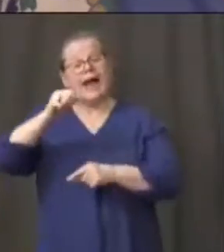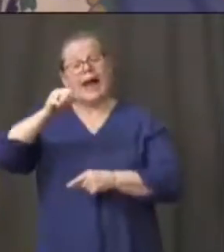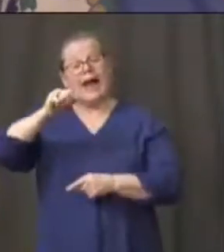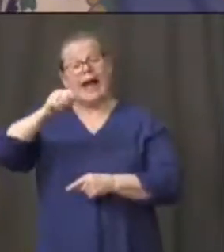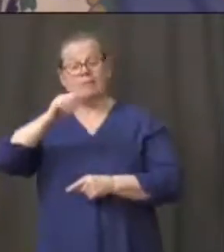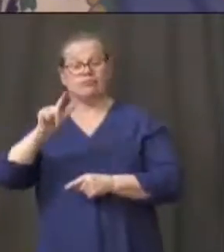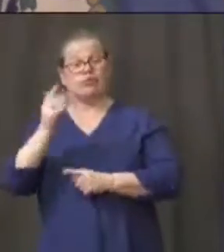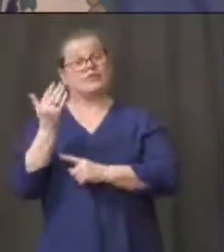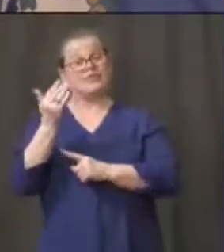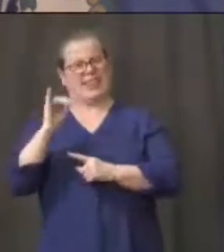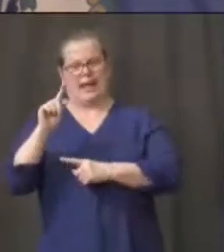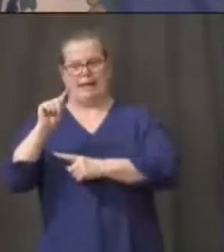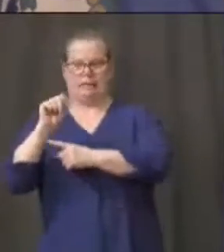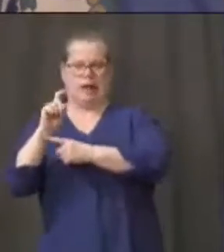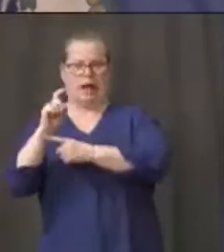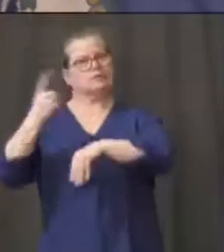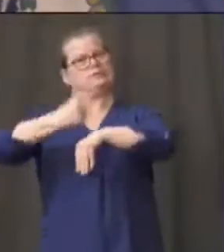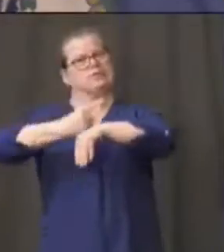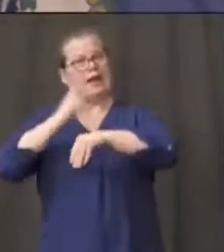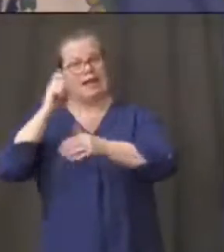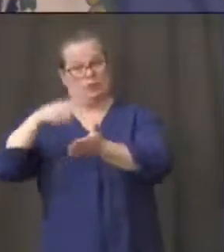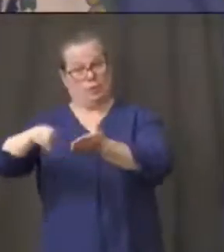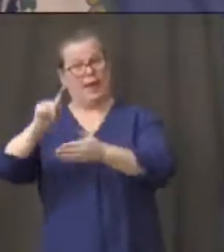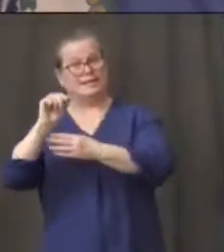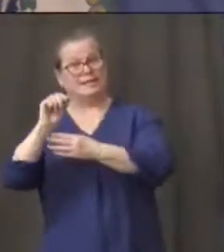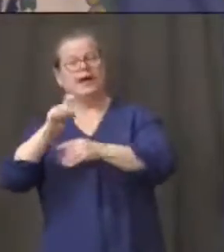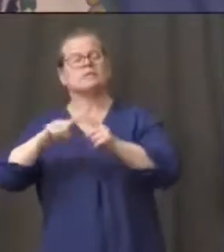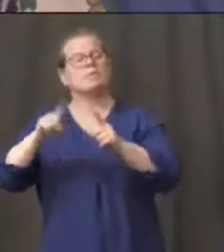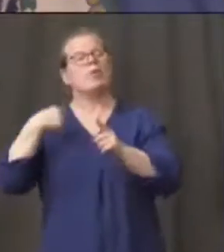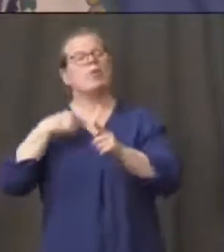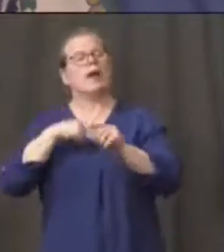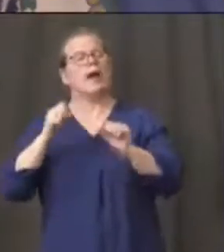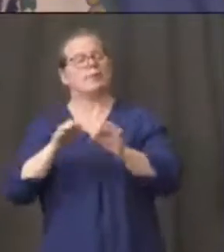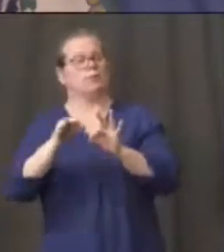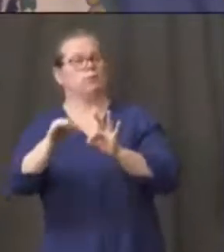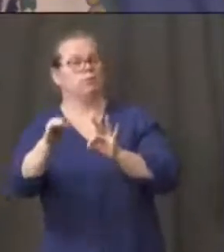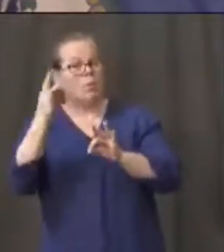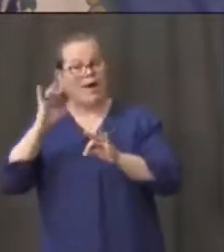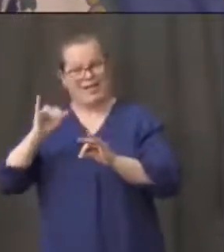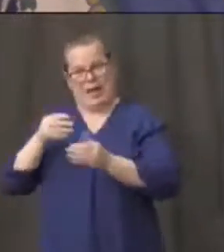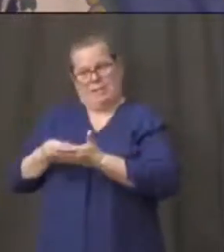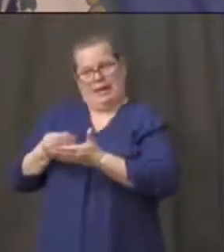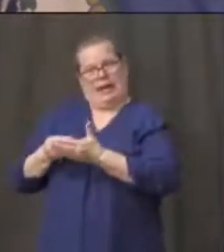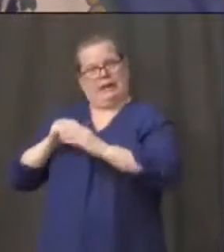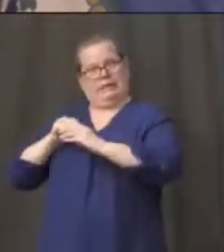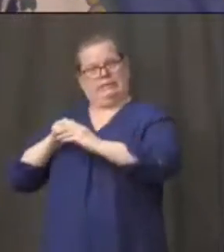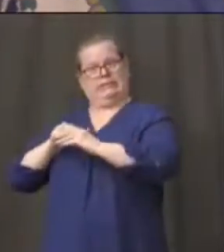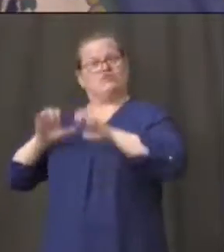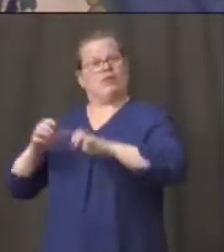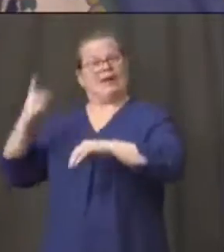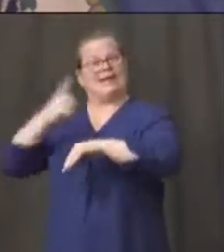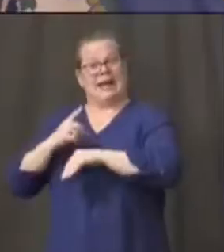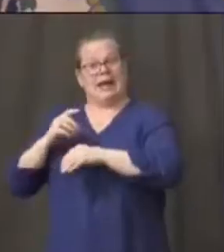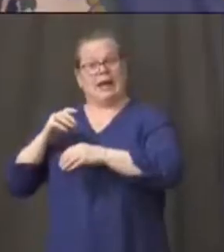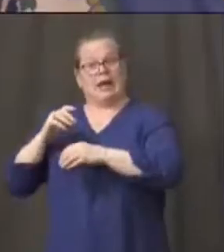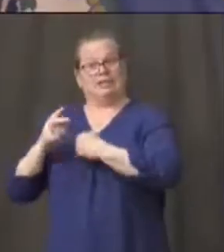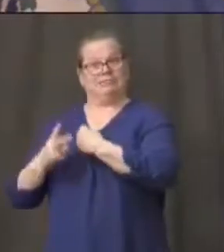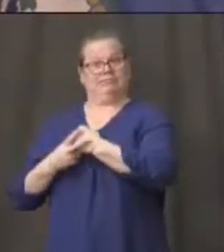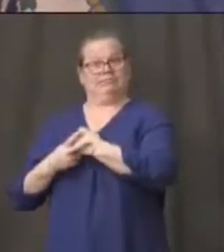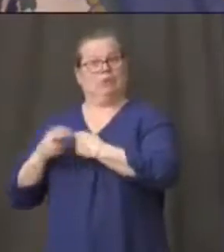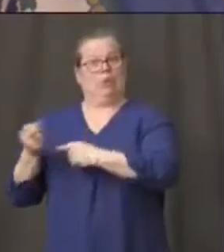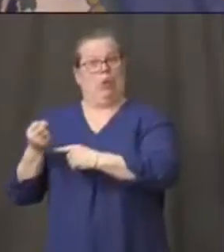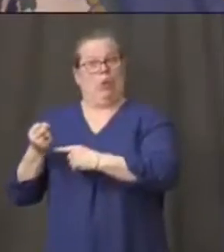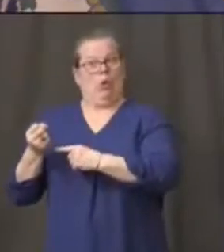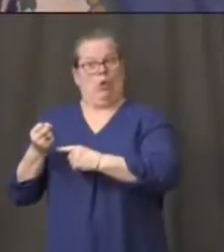That's part of what our cash cushion allowed us to do. But we do need it. Melissa McCaw, Commissioner OPM,